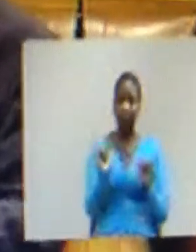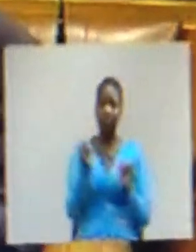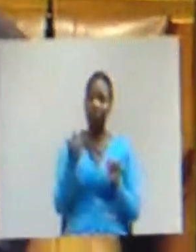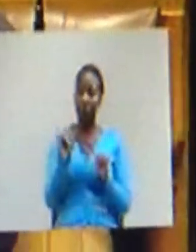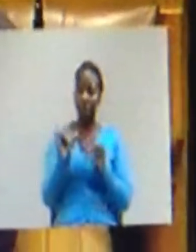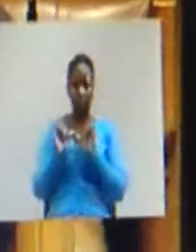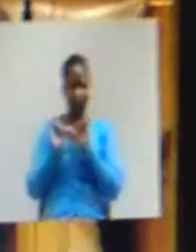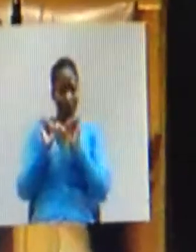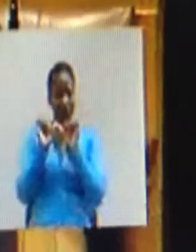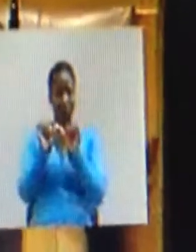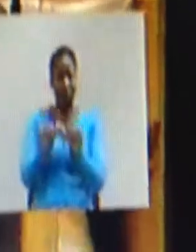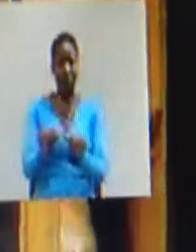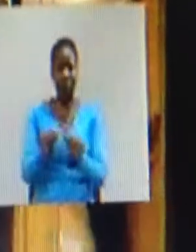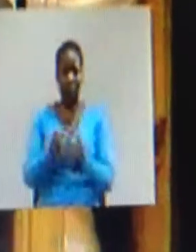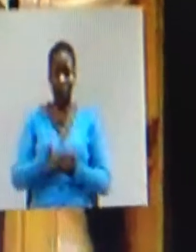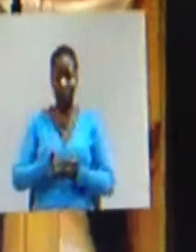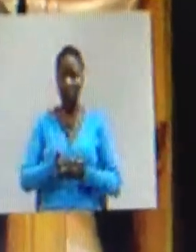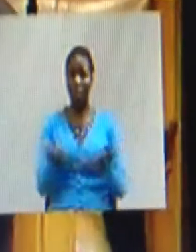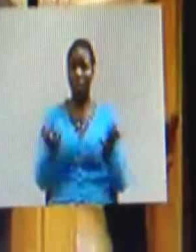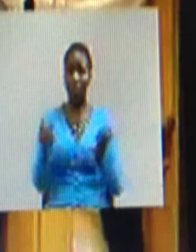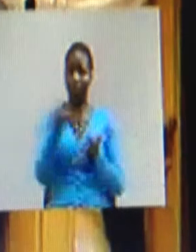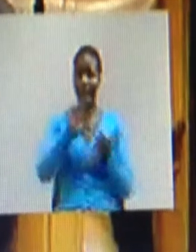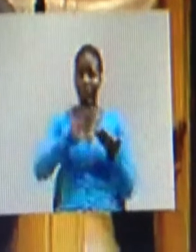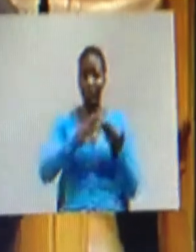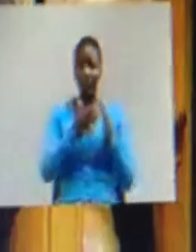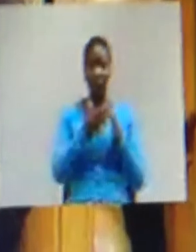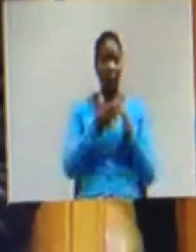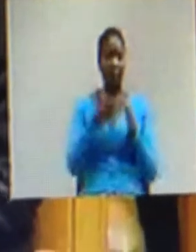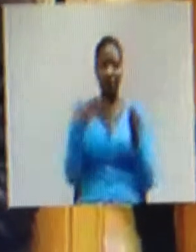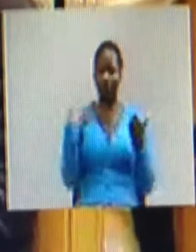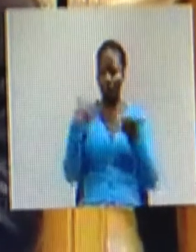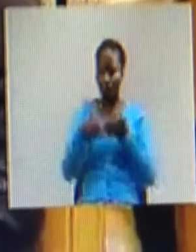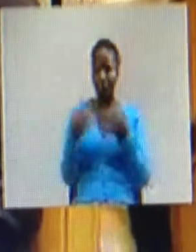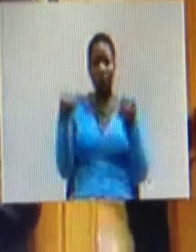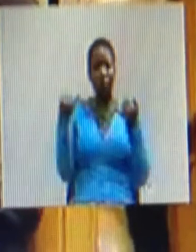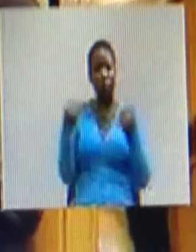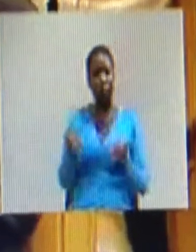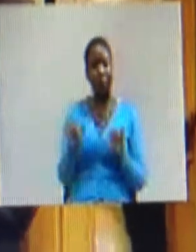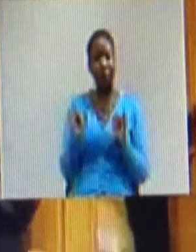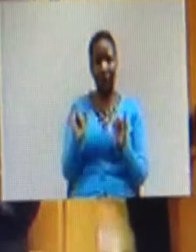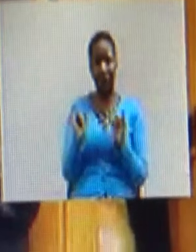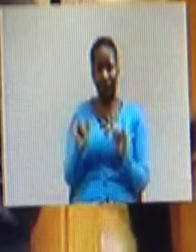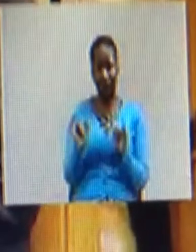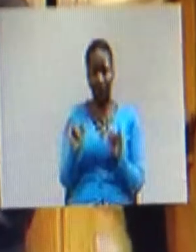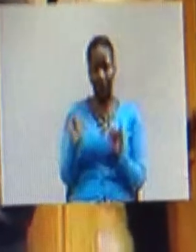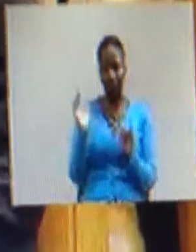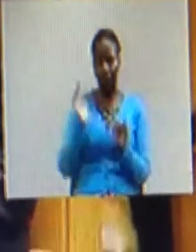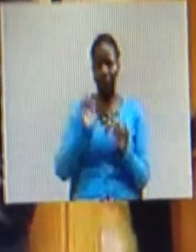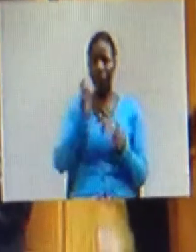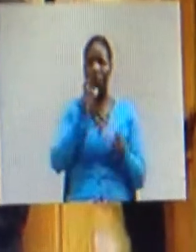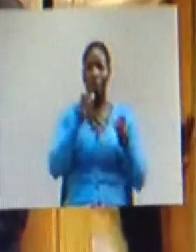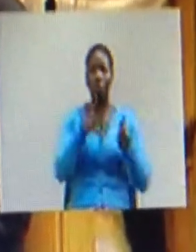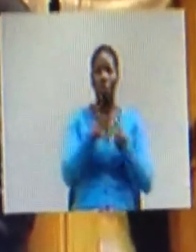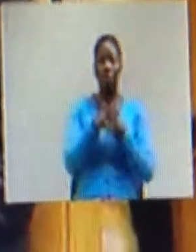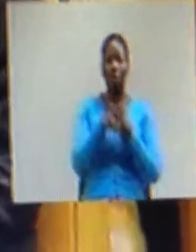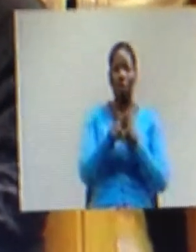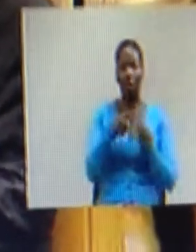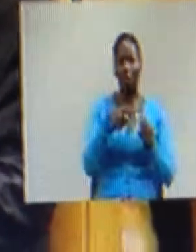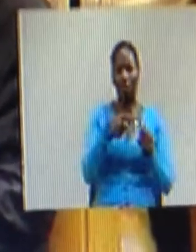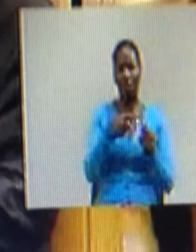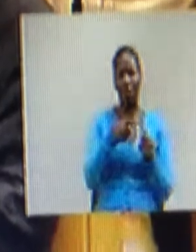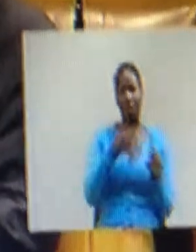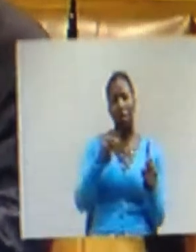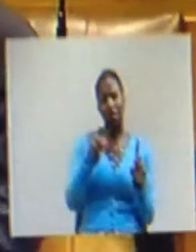entire segment of a population is blamed for the possible actions of a few. Comments like the ones made by Mr. Pumlani